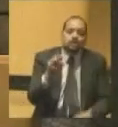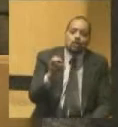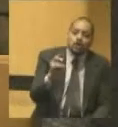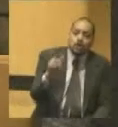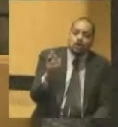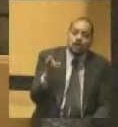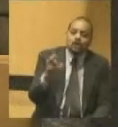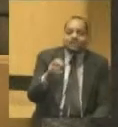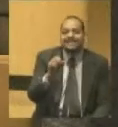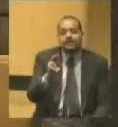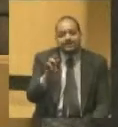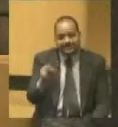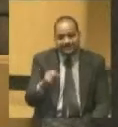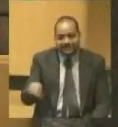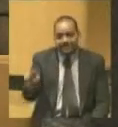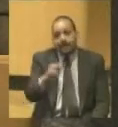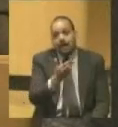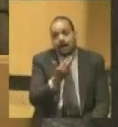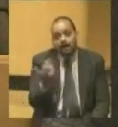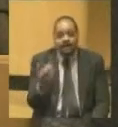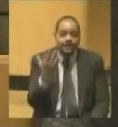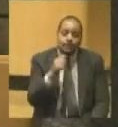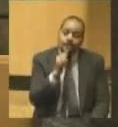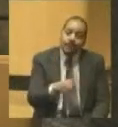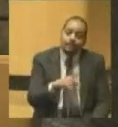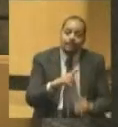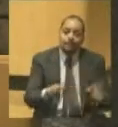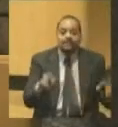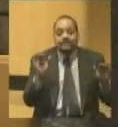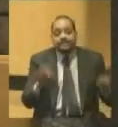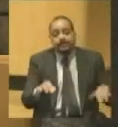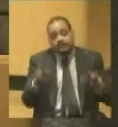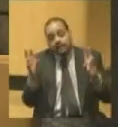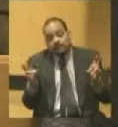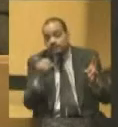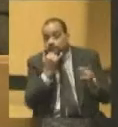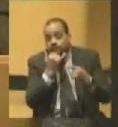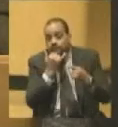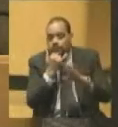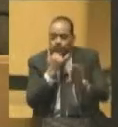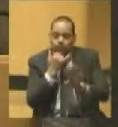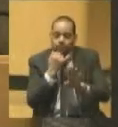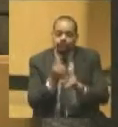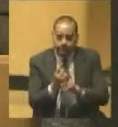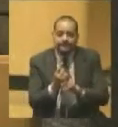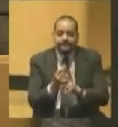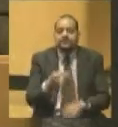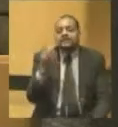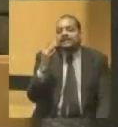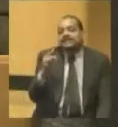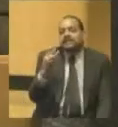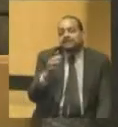I hope not. But at any rate, the title is not a mistake. 1863 is the